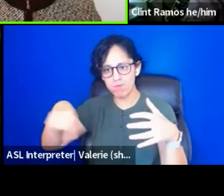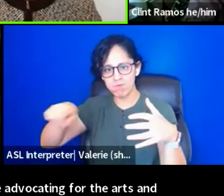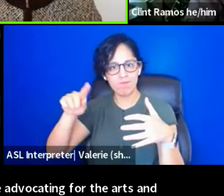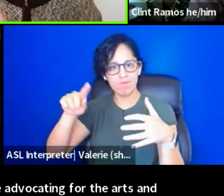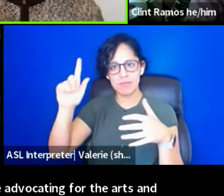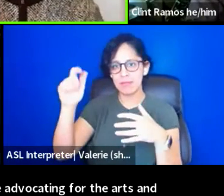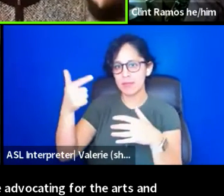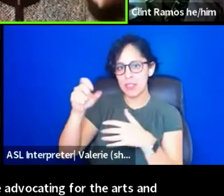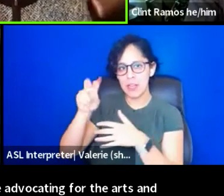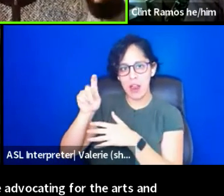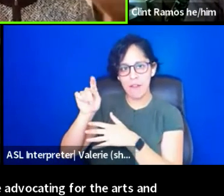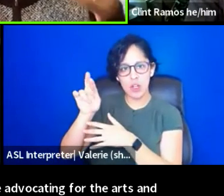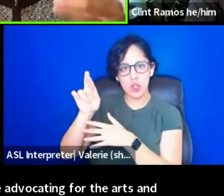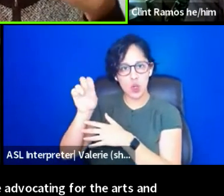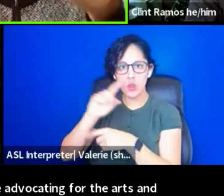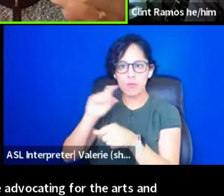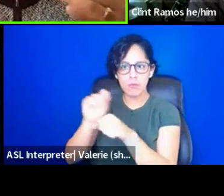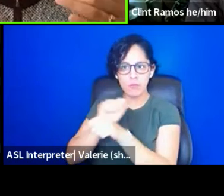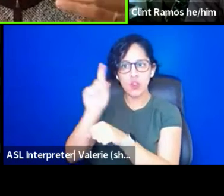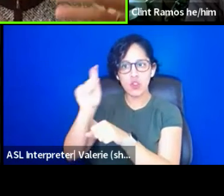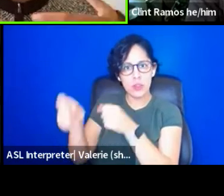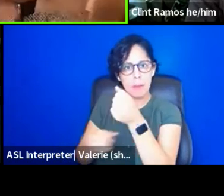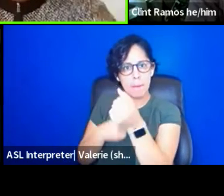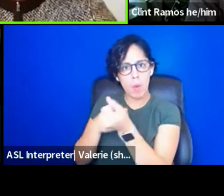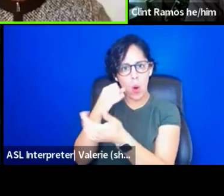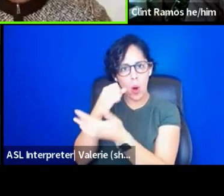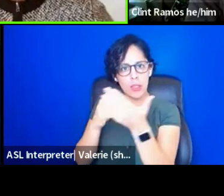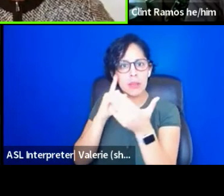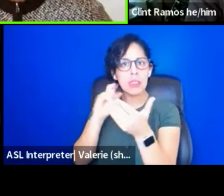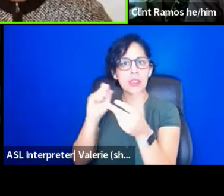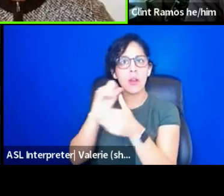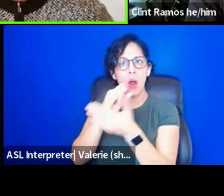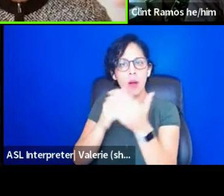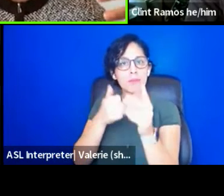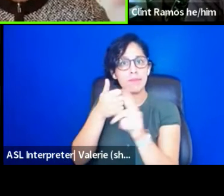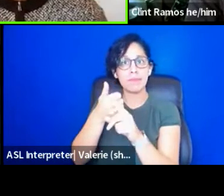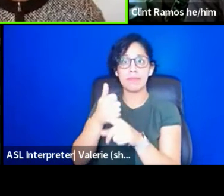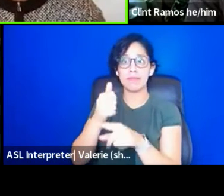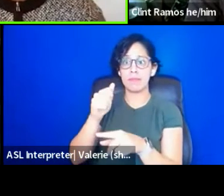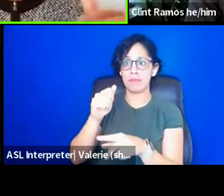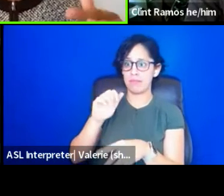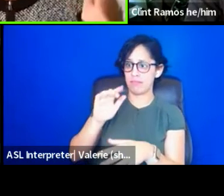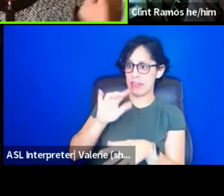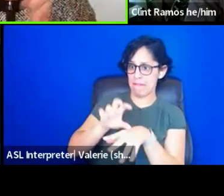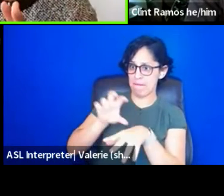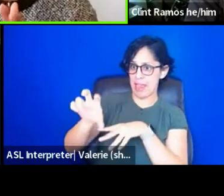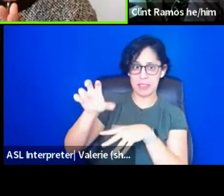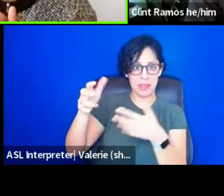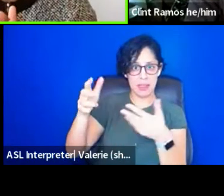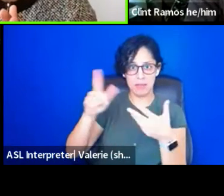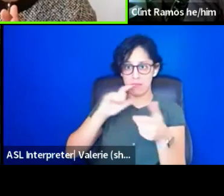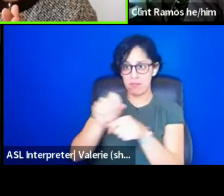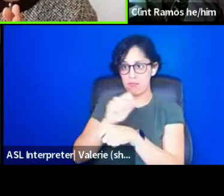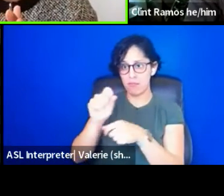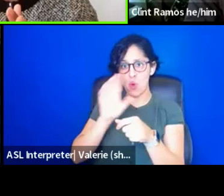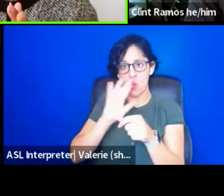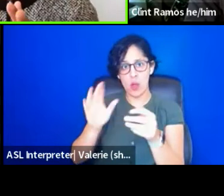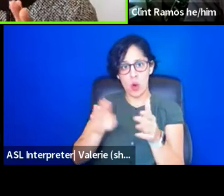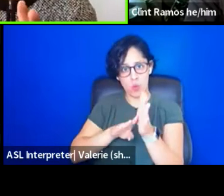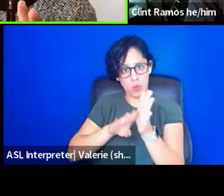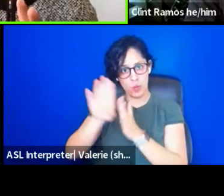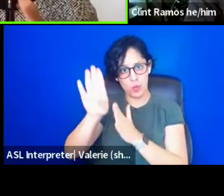for the arts, because arts actually an investment in the arts exponentially grows our economy. So for those who are,